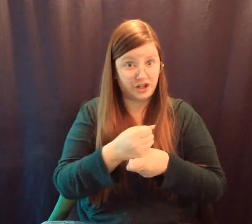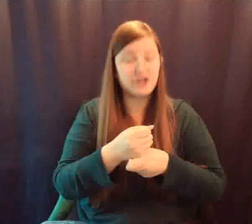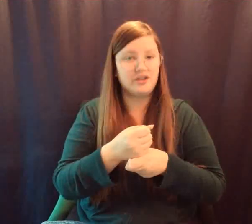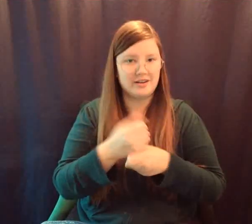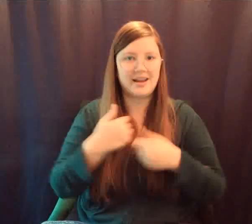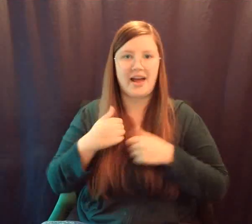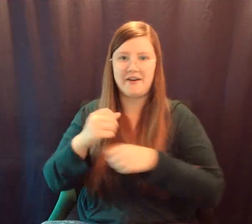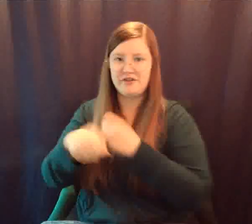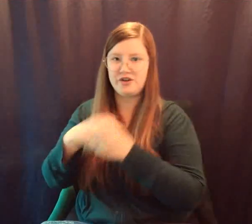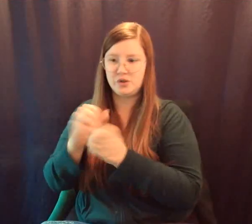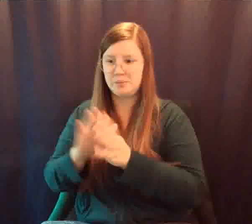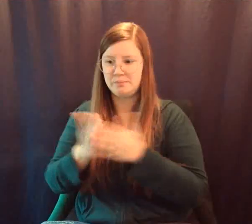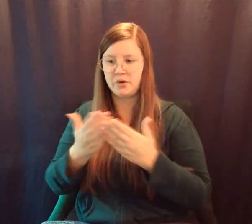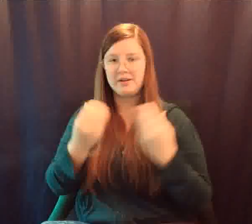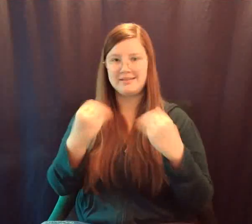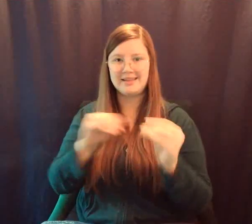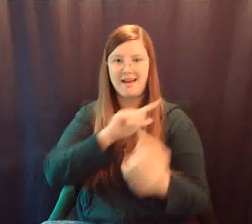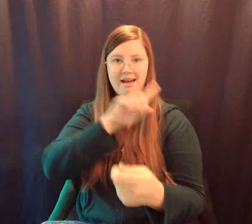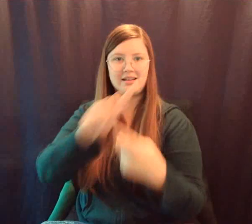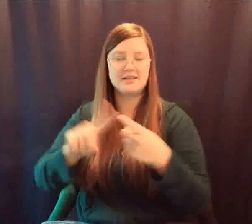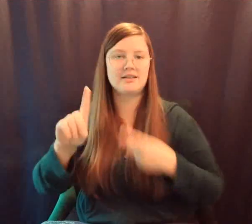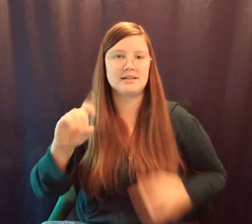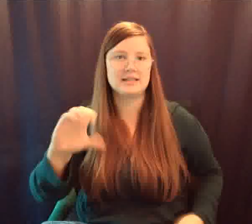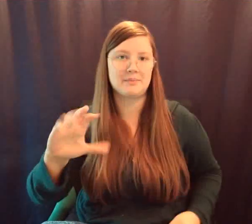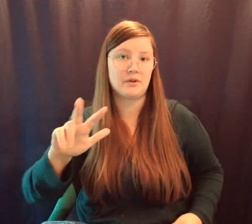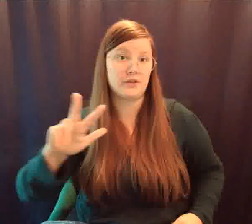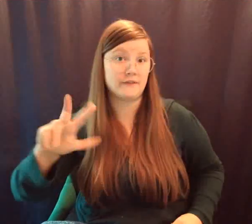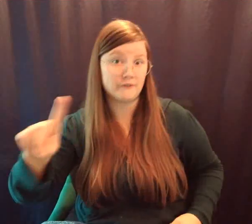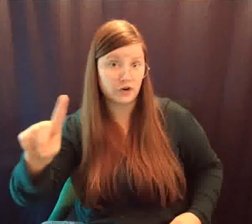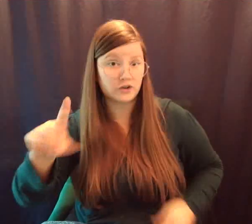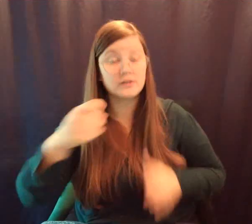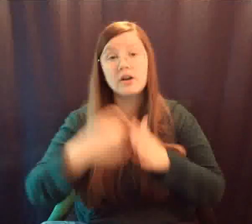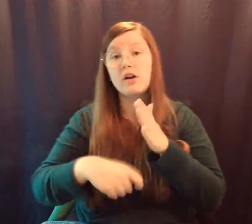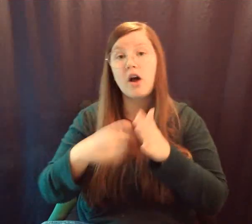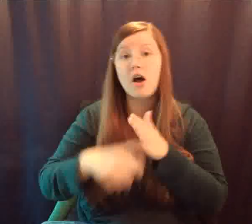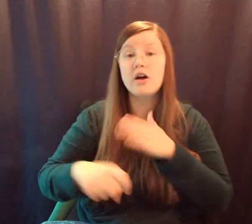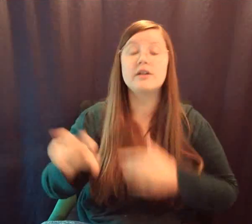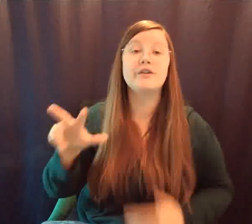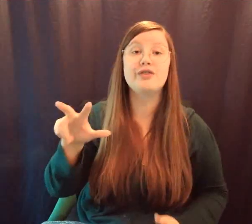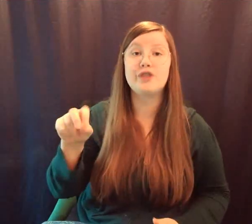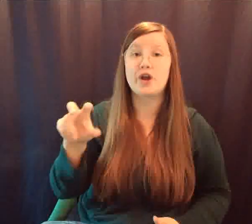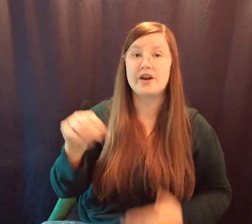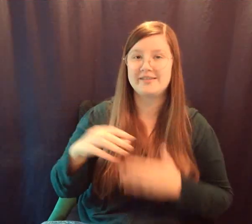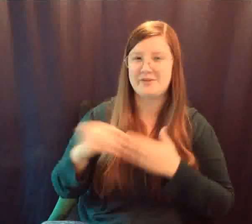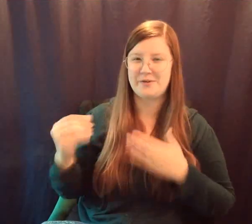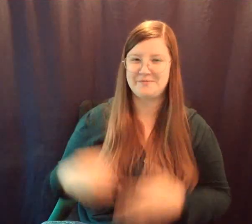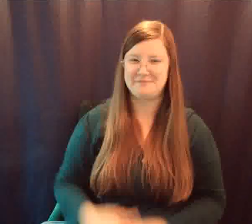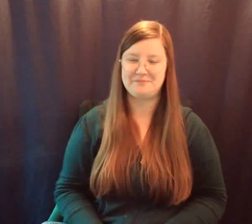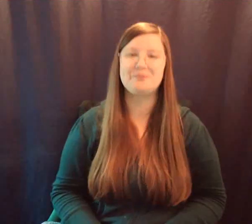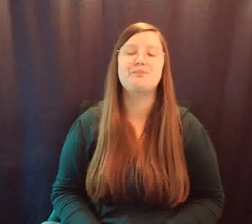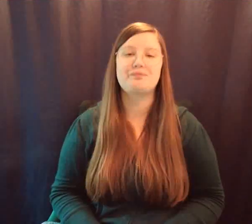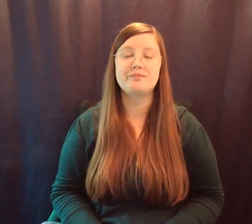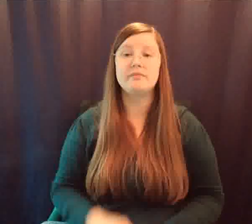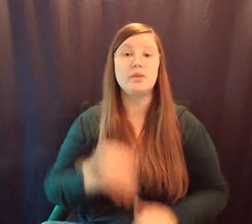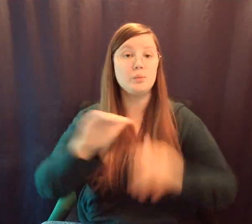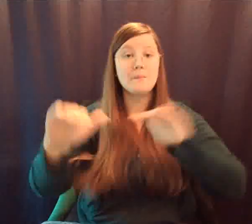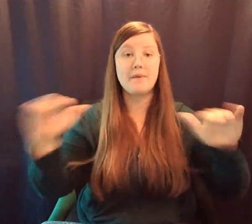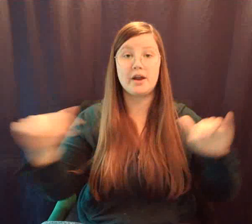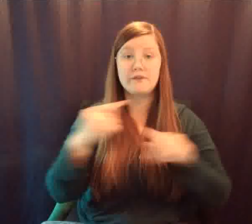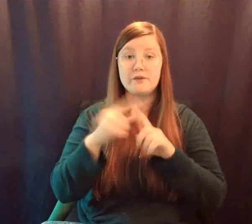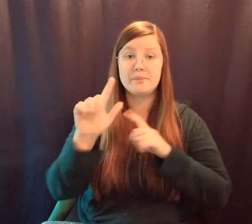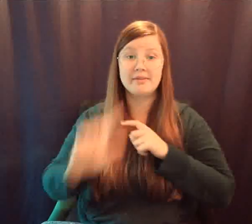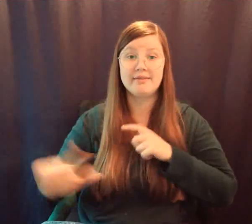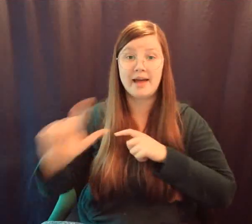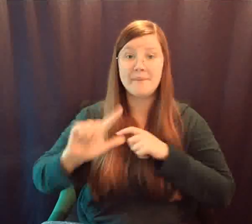can get your yearbook for this year, and you can do that up until December 31st. Here's a reminder from the